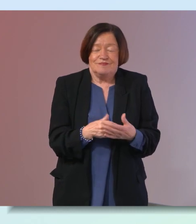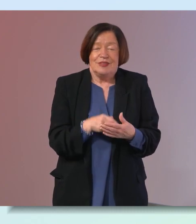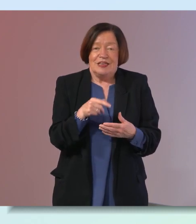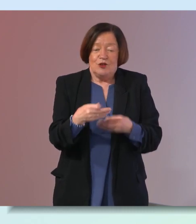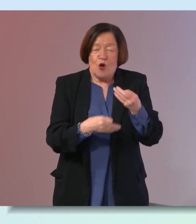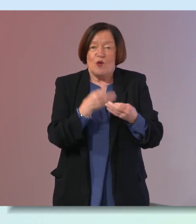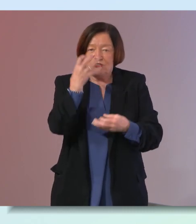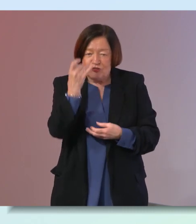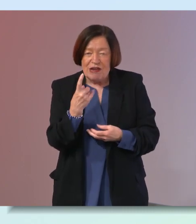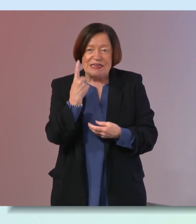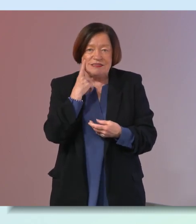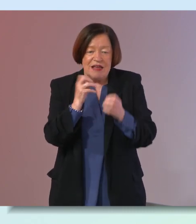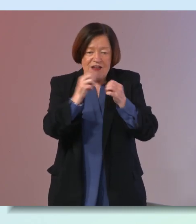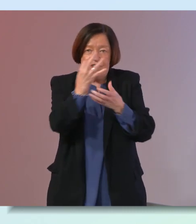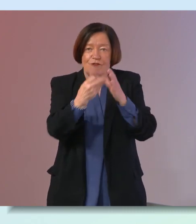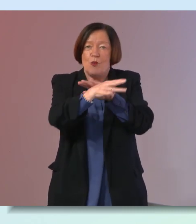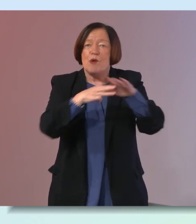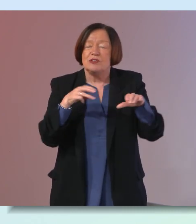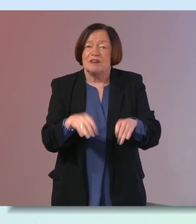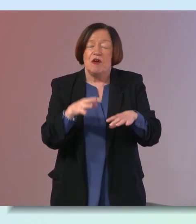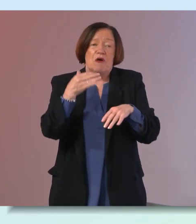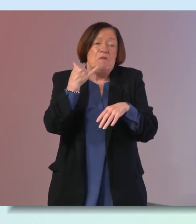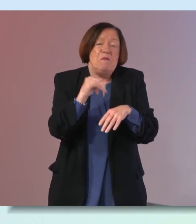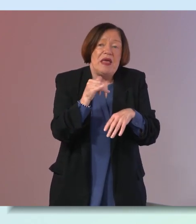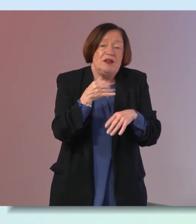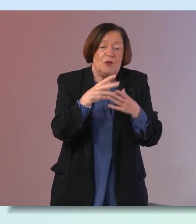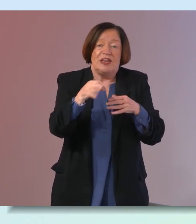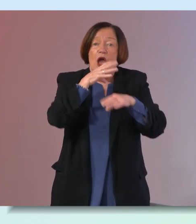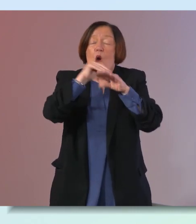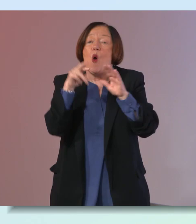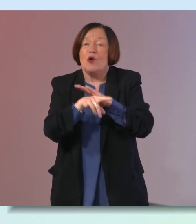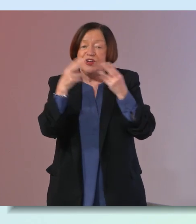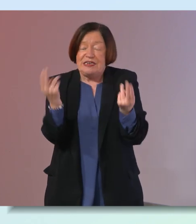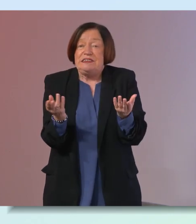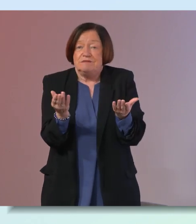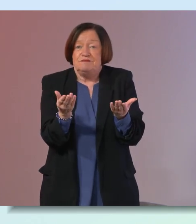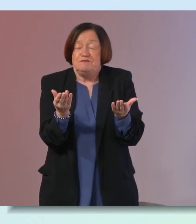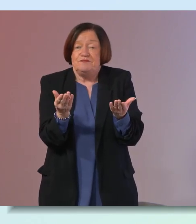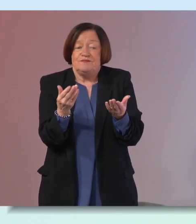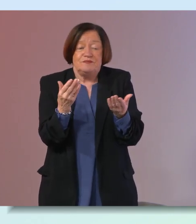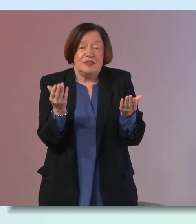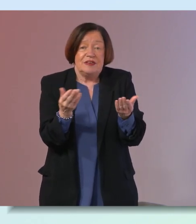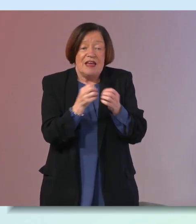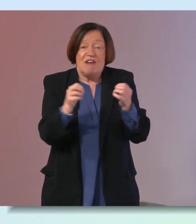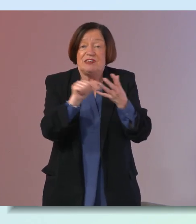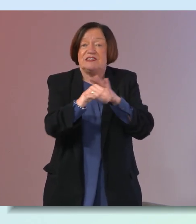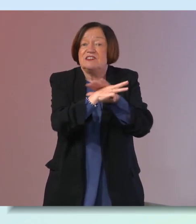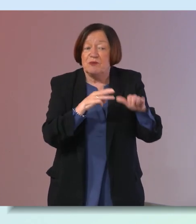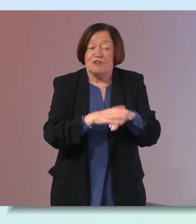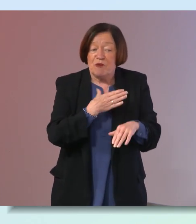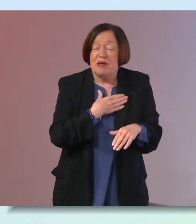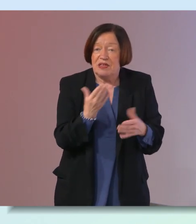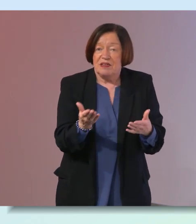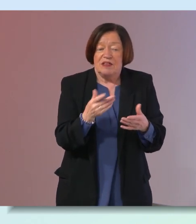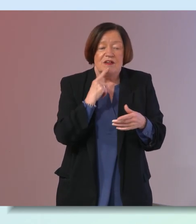to go and do this every few months or maybe when you get older you need to do whatever every six months for me anyway